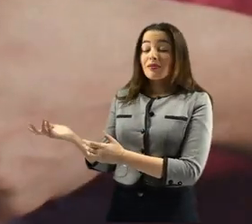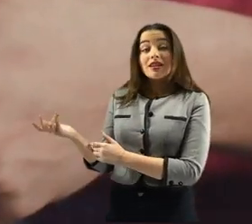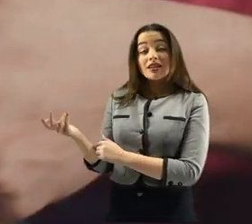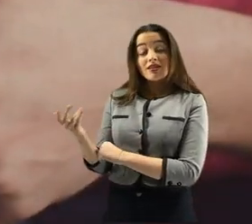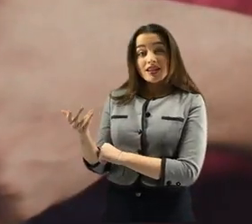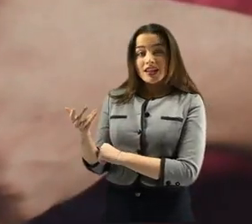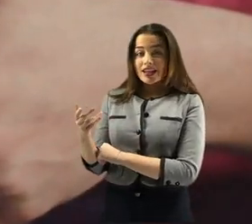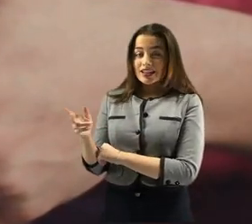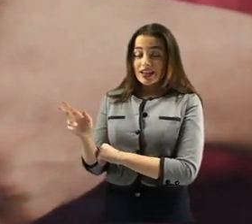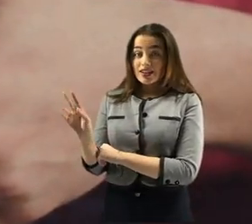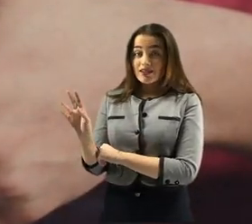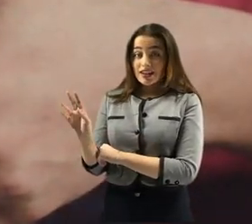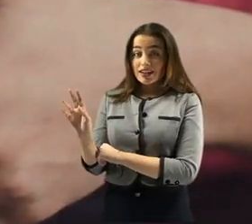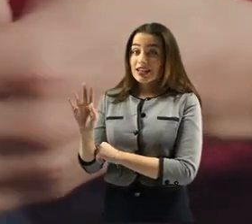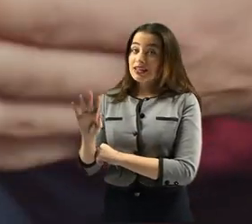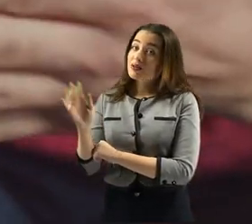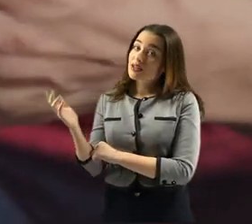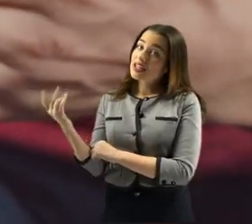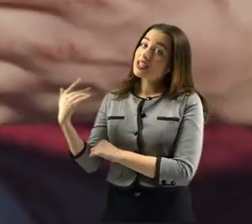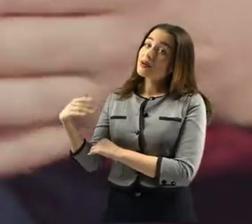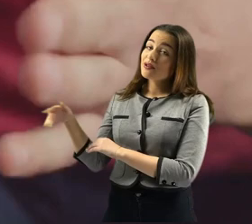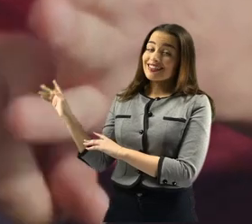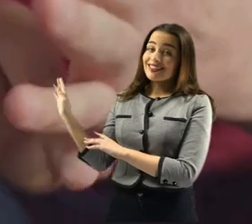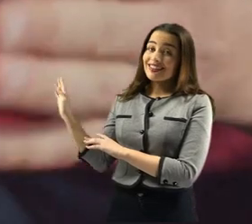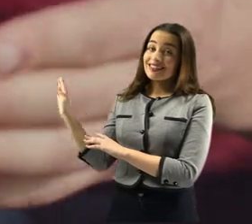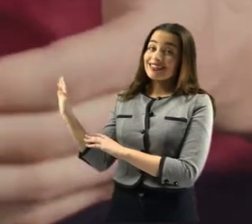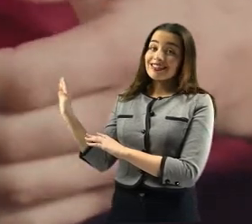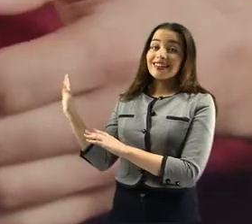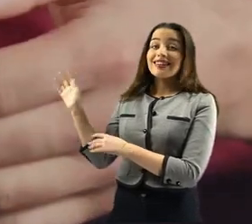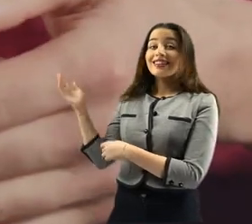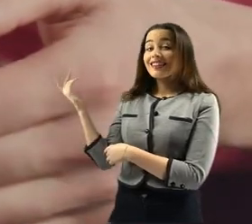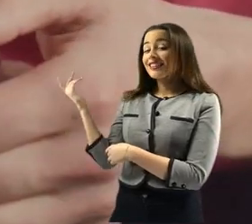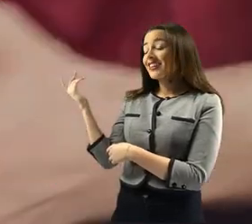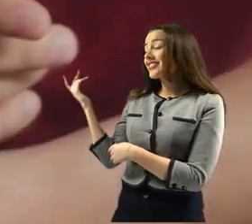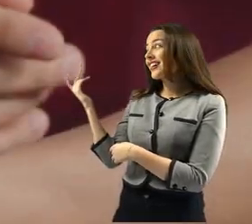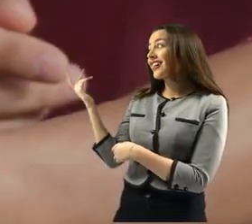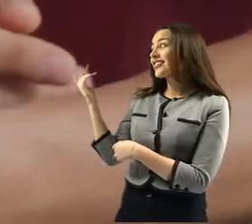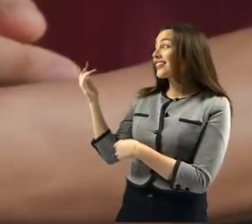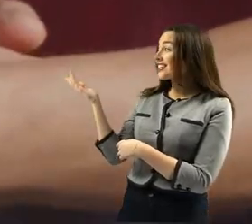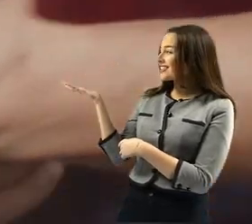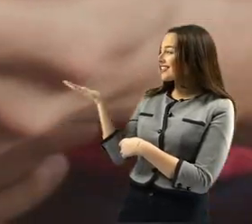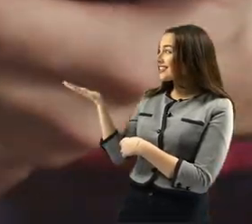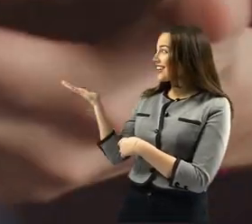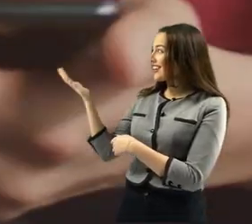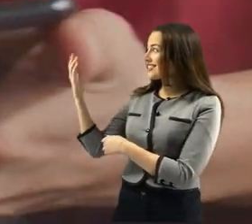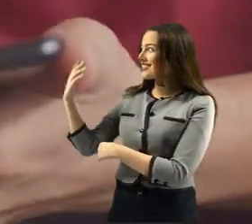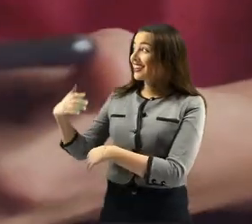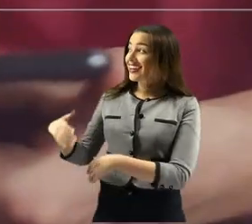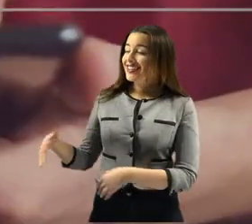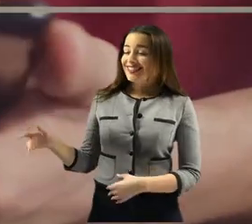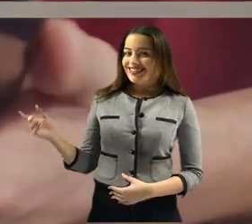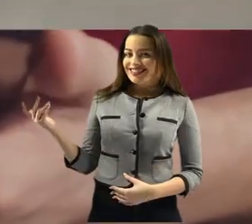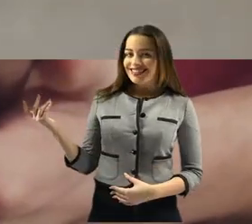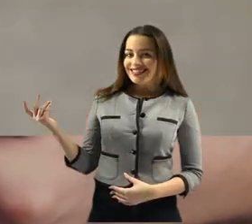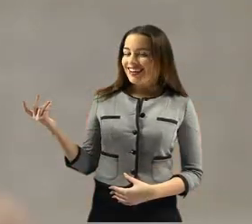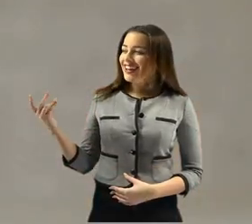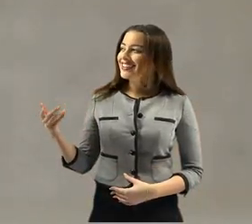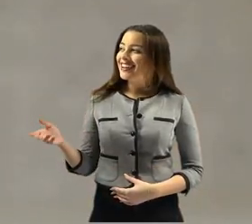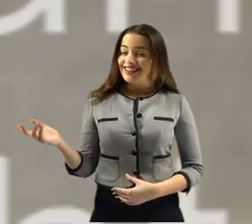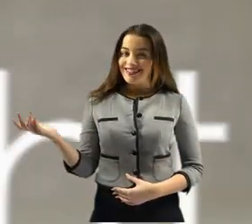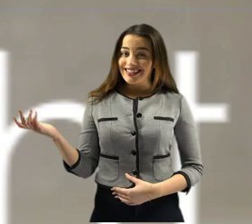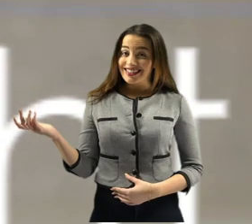journey we're about to embark on. Dive into the silent world of the congenitally deaf to understand their unique cognitive processes.